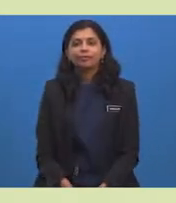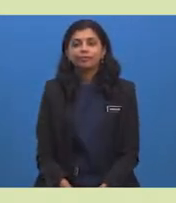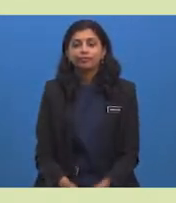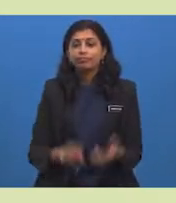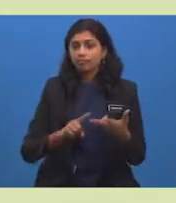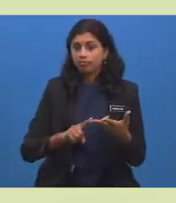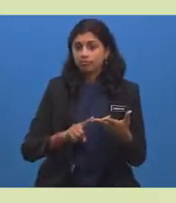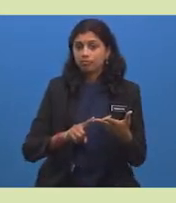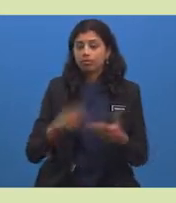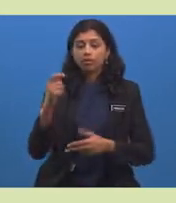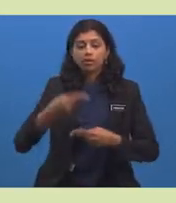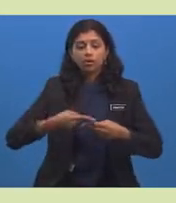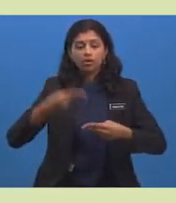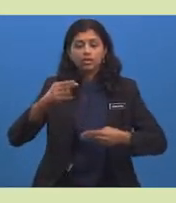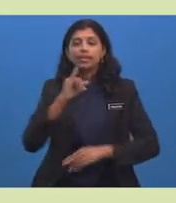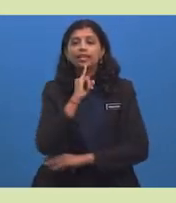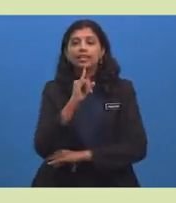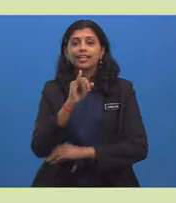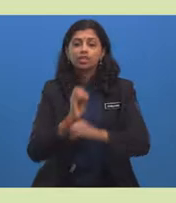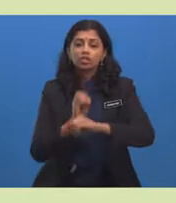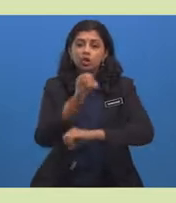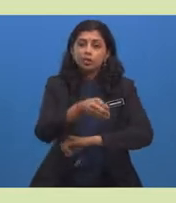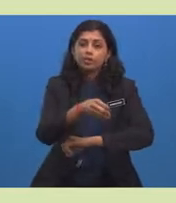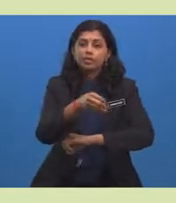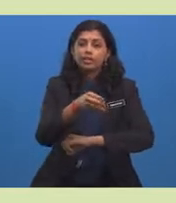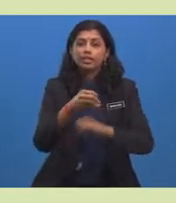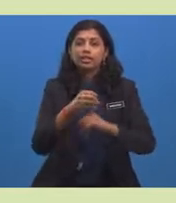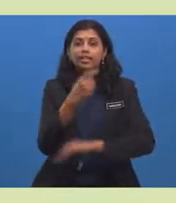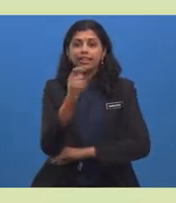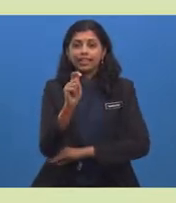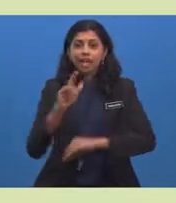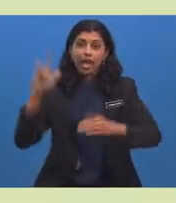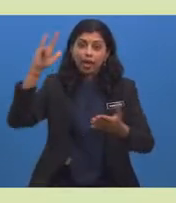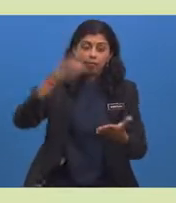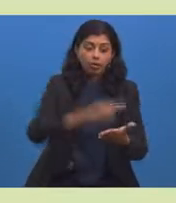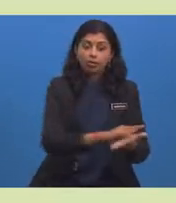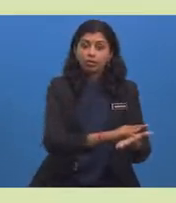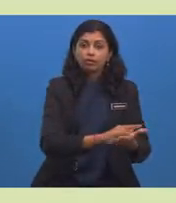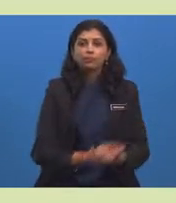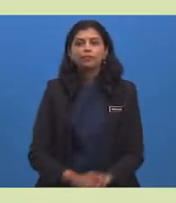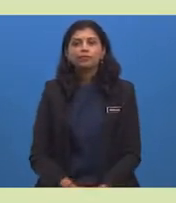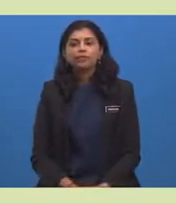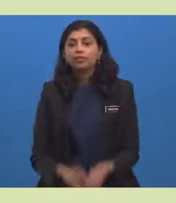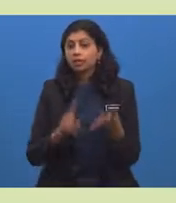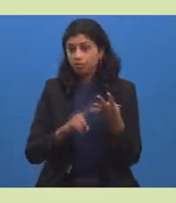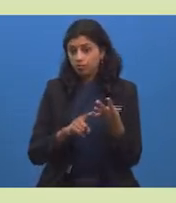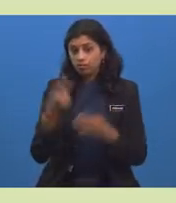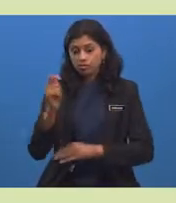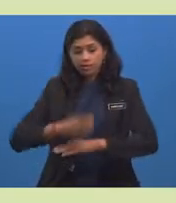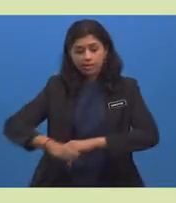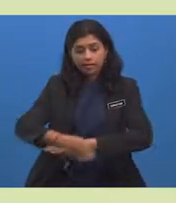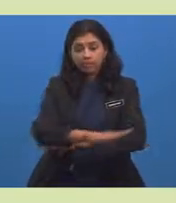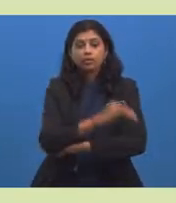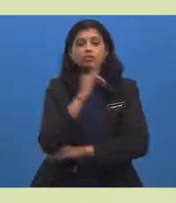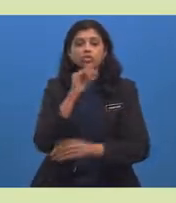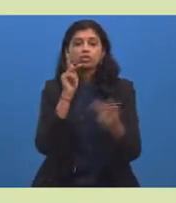The hotel is opposite the airport. 4. The beach is